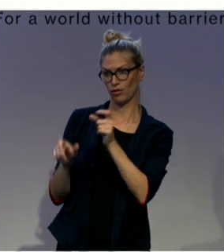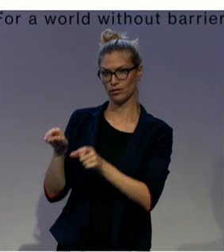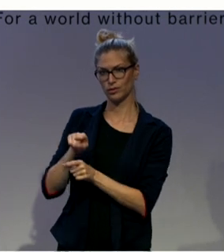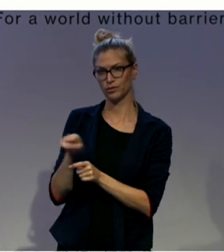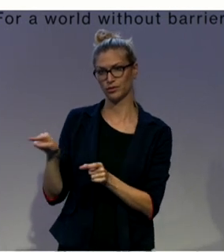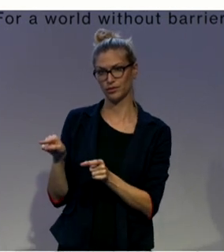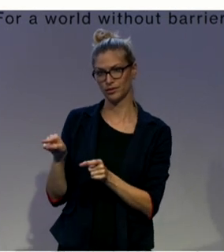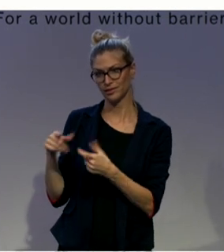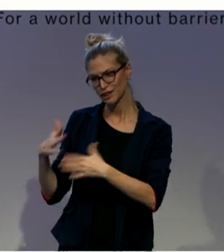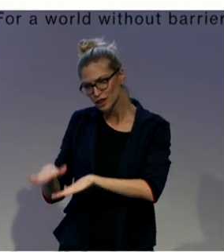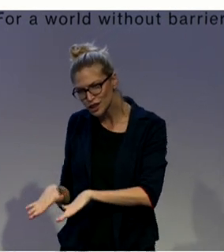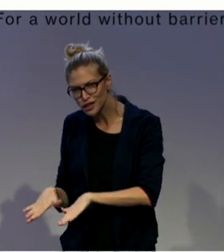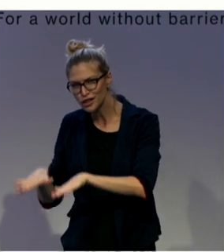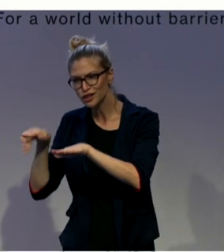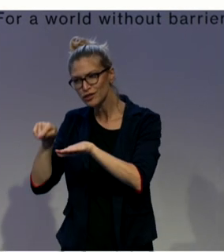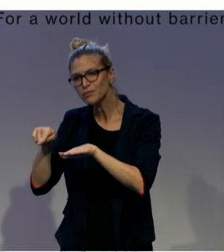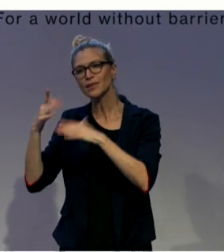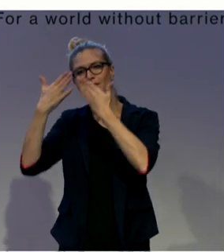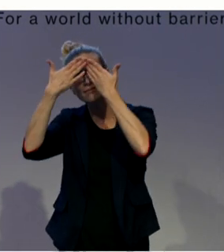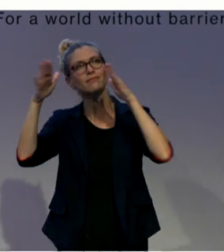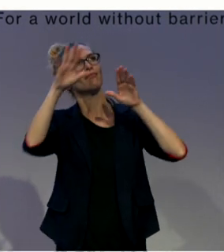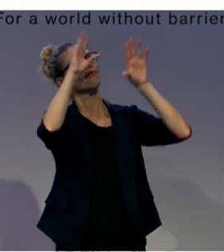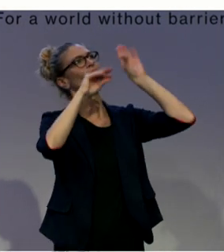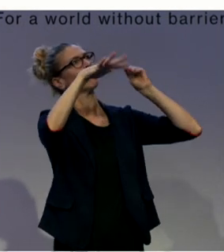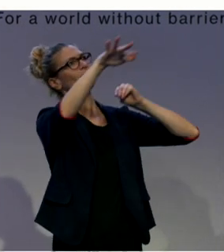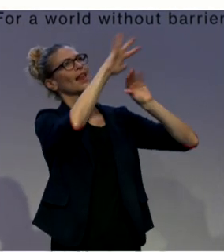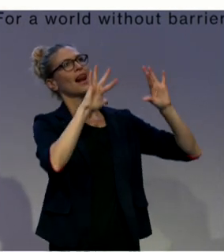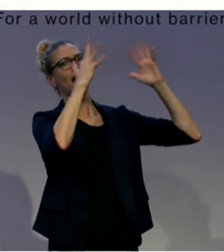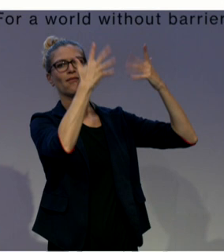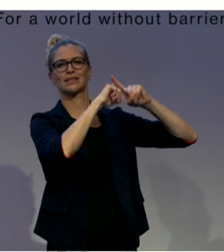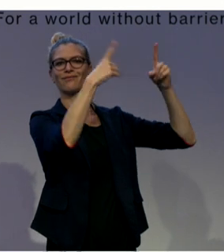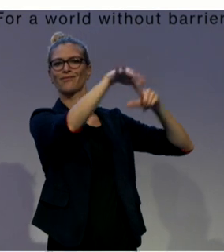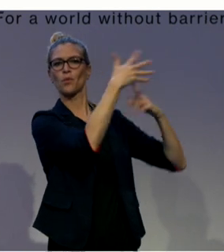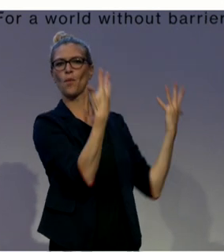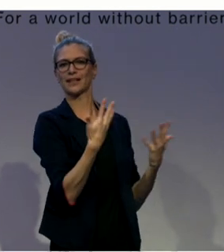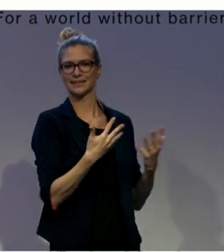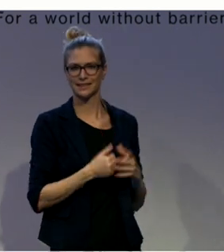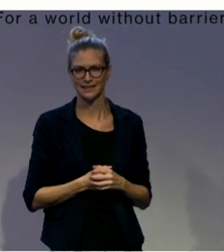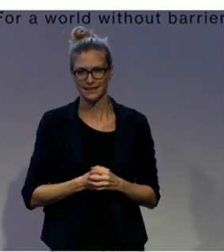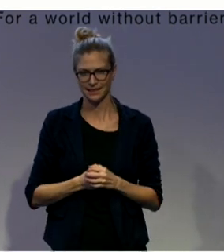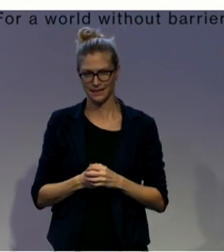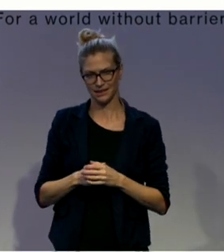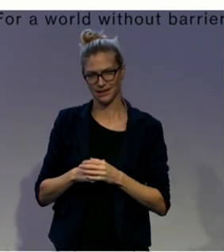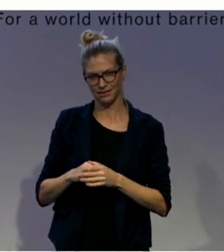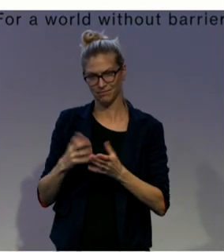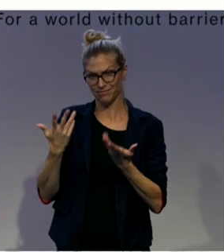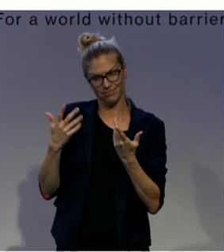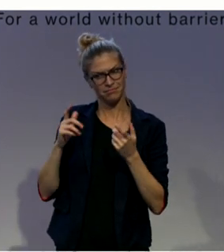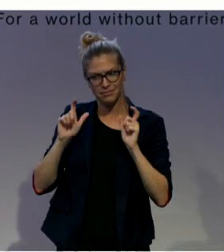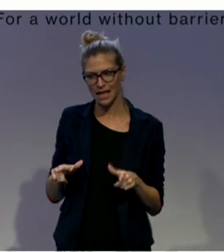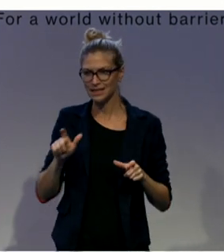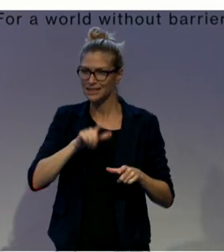that all kinds of communication are legitimately human and have the same value for society.